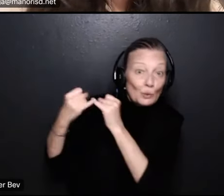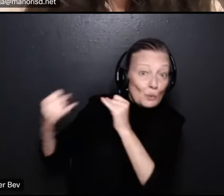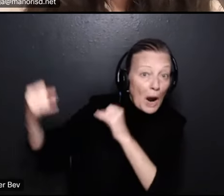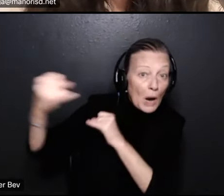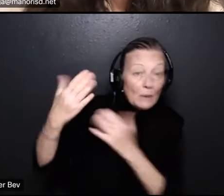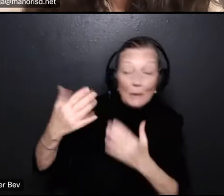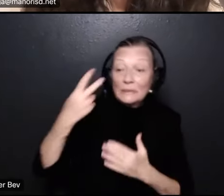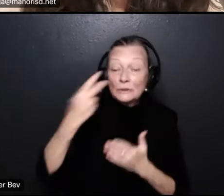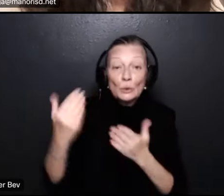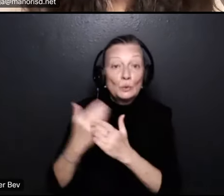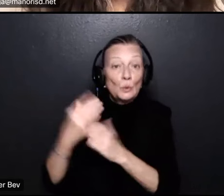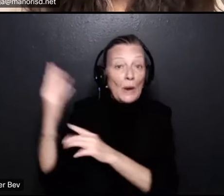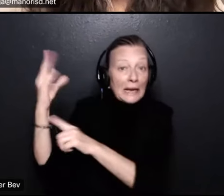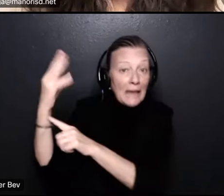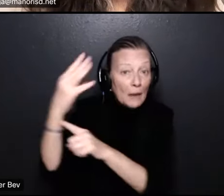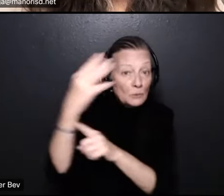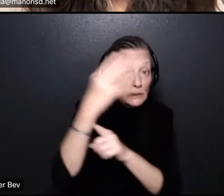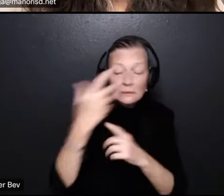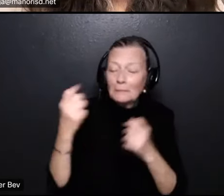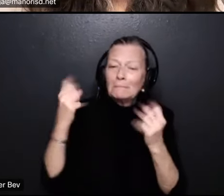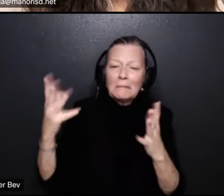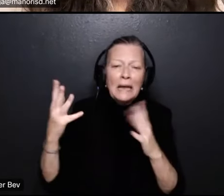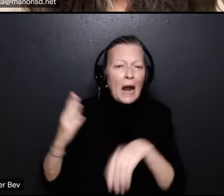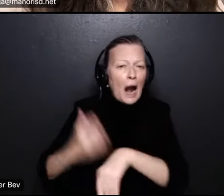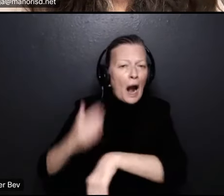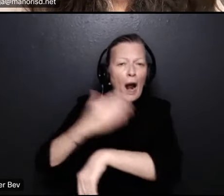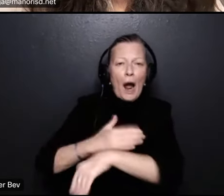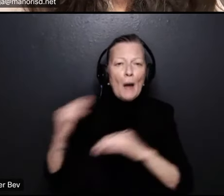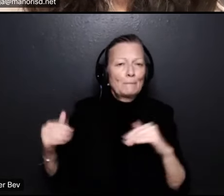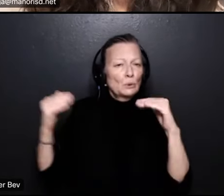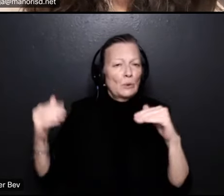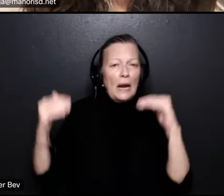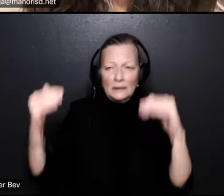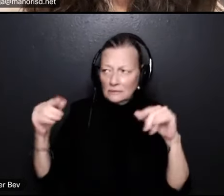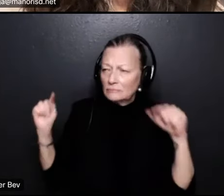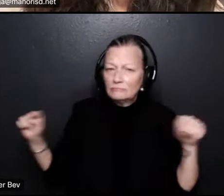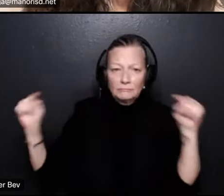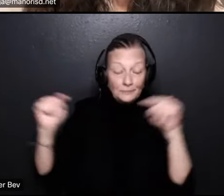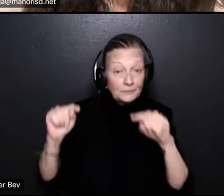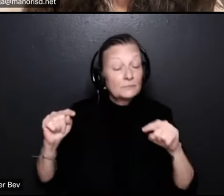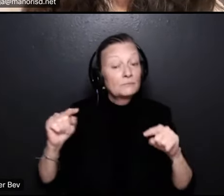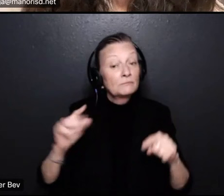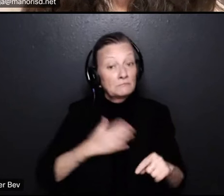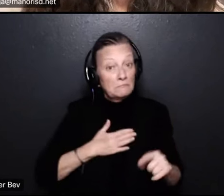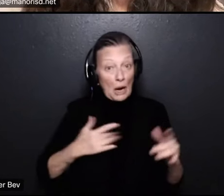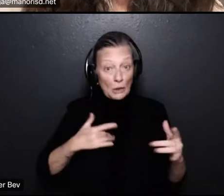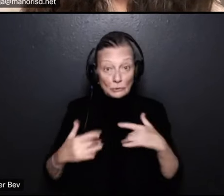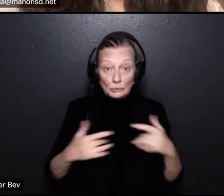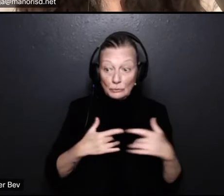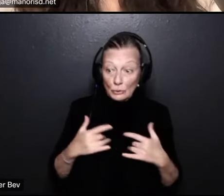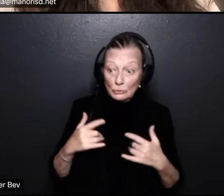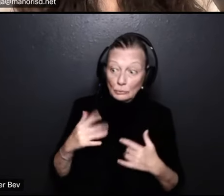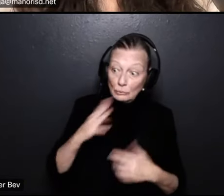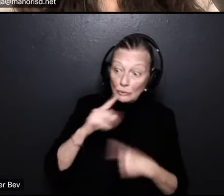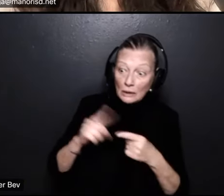new cameras going in so there's a lot of upgrades happening where my concern and the technology department's concern is is when you start talking about